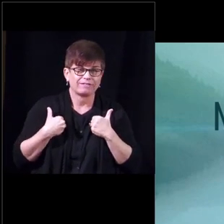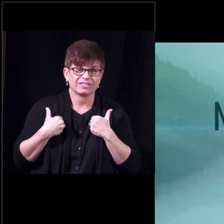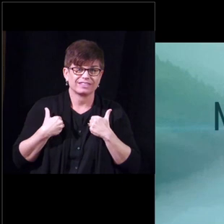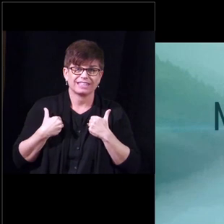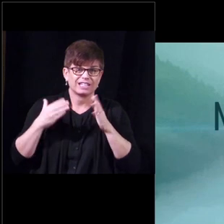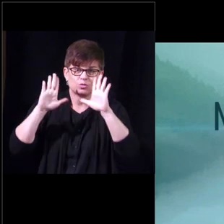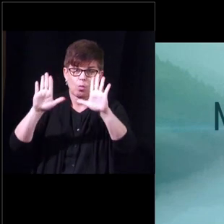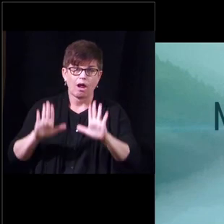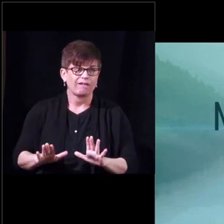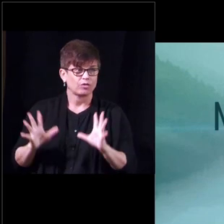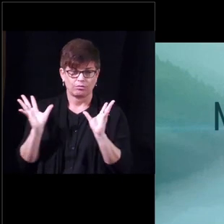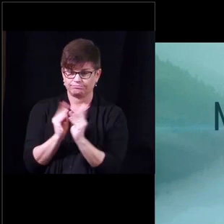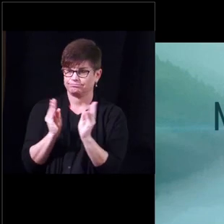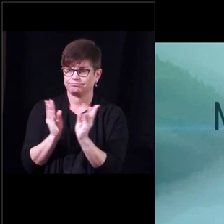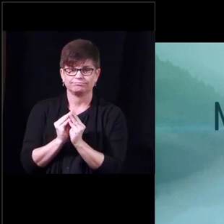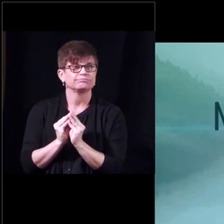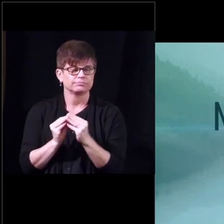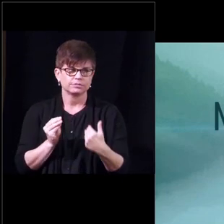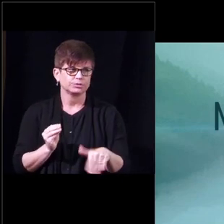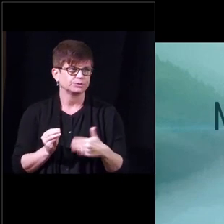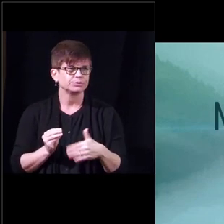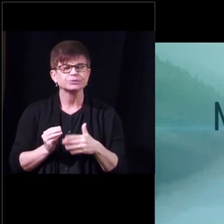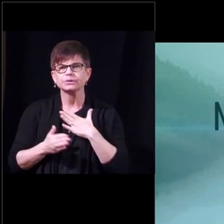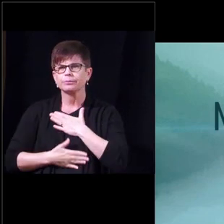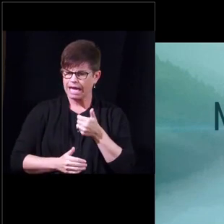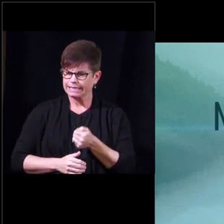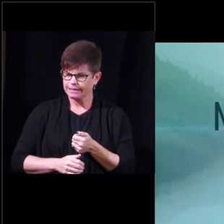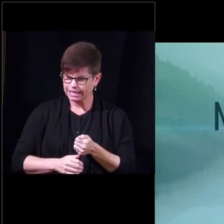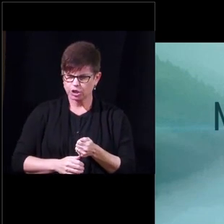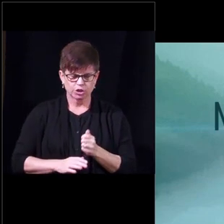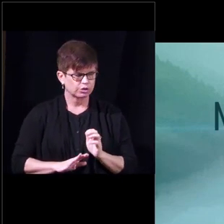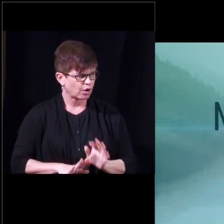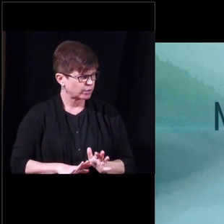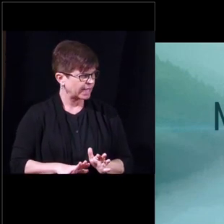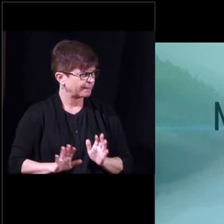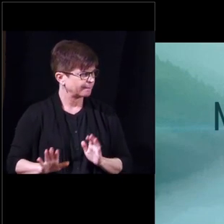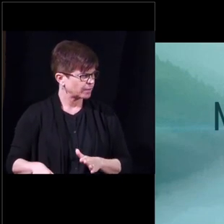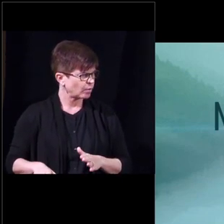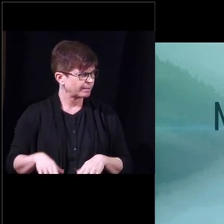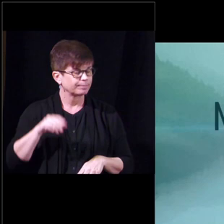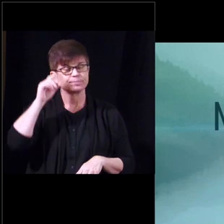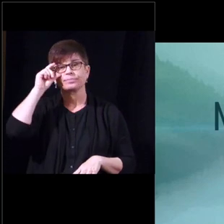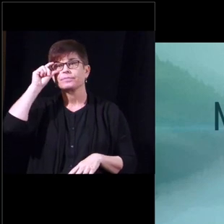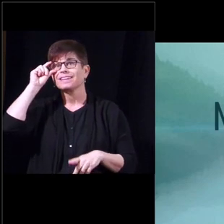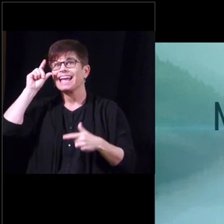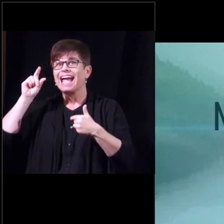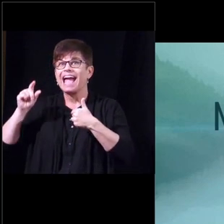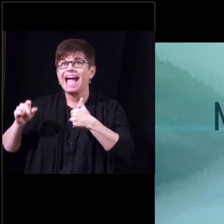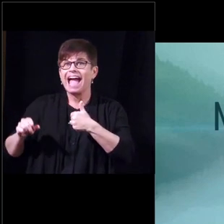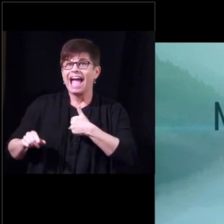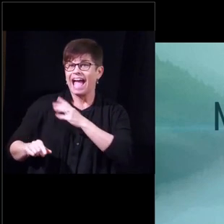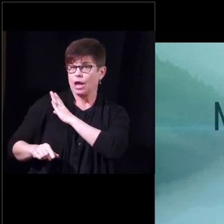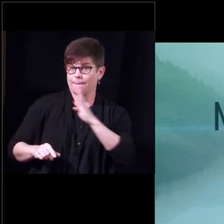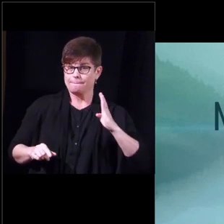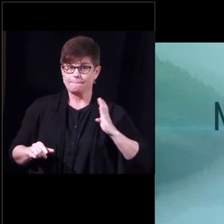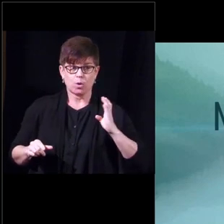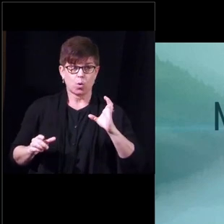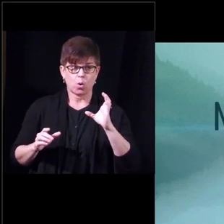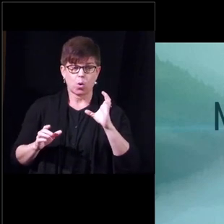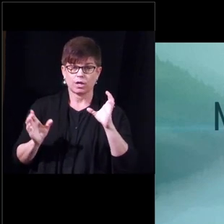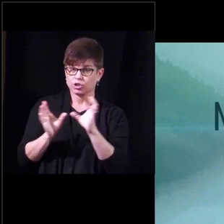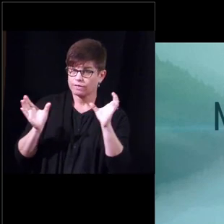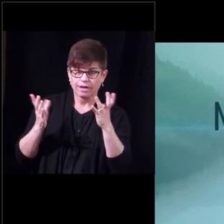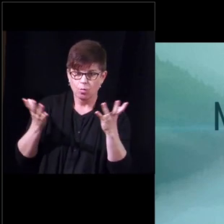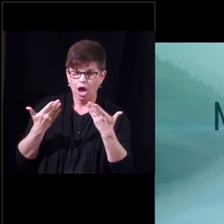same thing so we appreciate it very much uh i want to mention that i'm board certified in both general